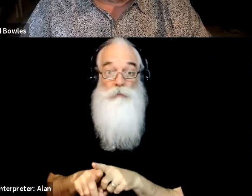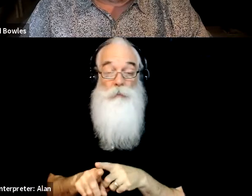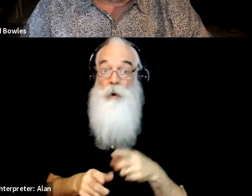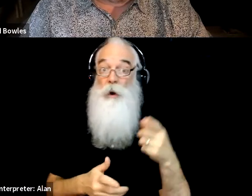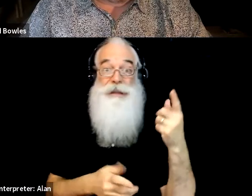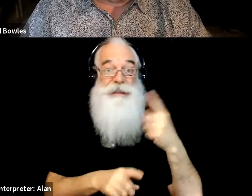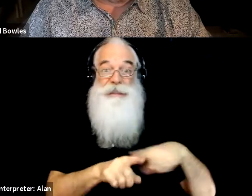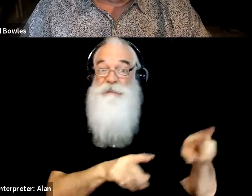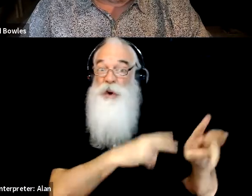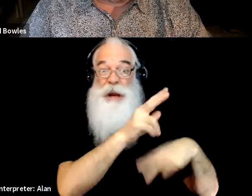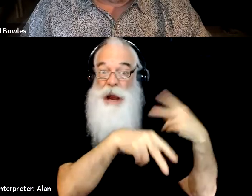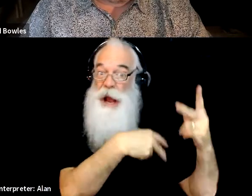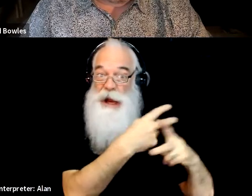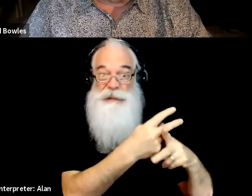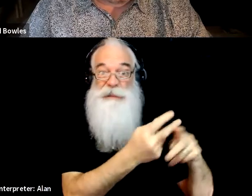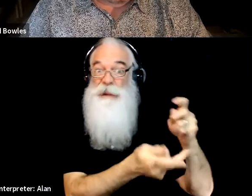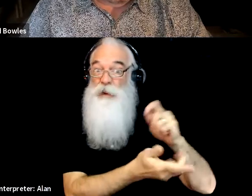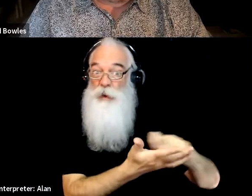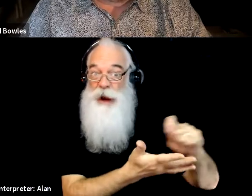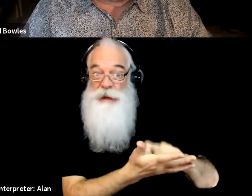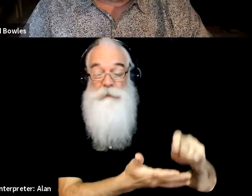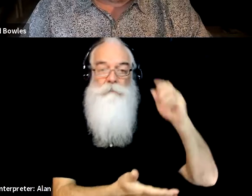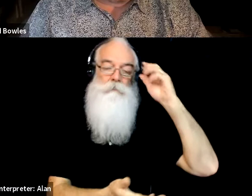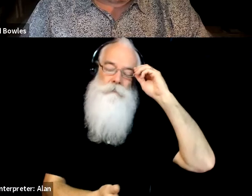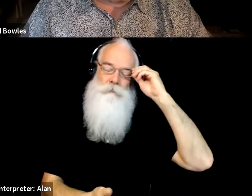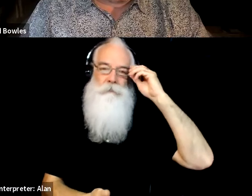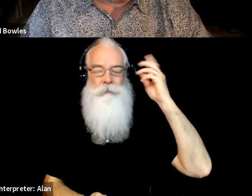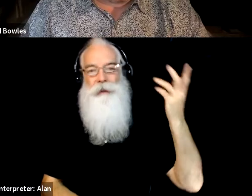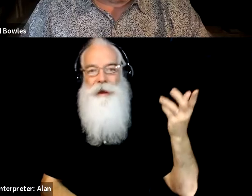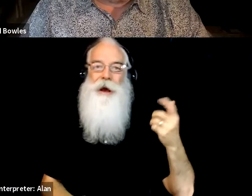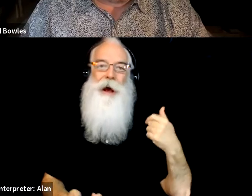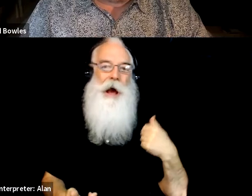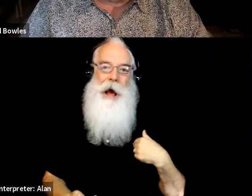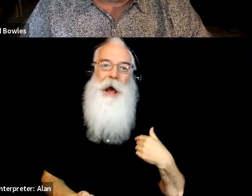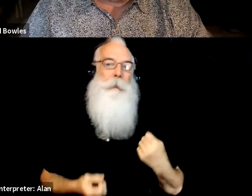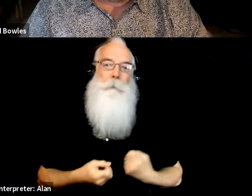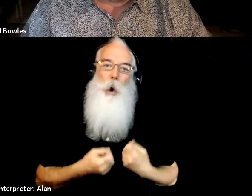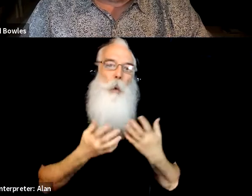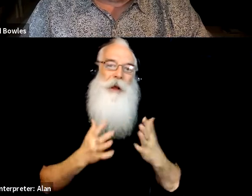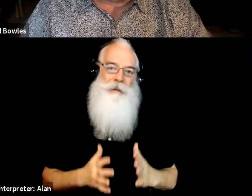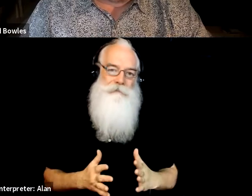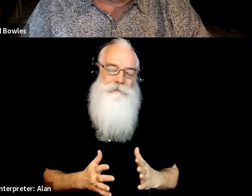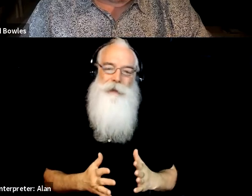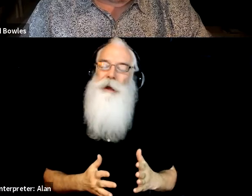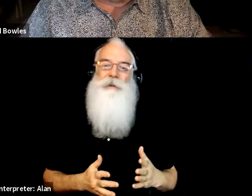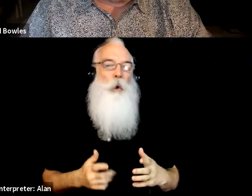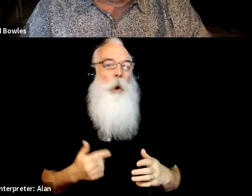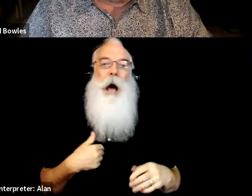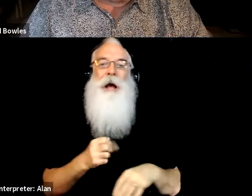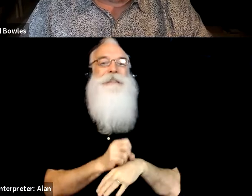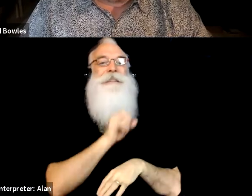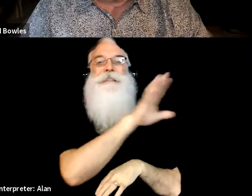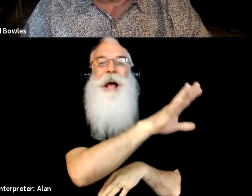easier for you to sell things. Well, I get just as many rejections as I ever did, because I'm a poet, and that's, um, you know, we're the,